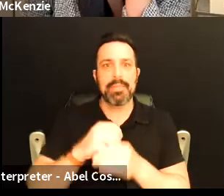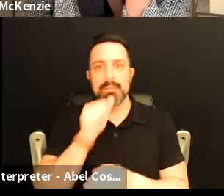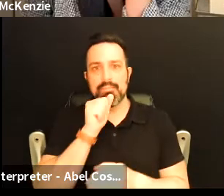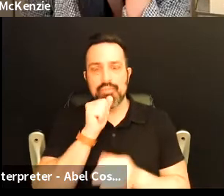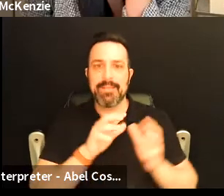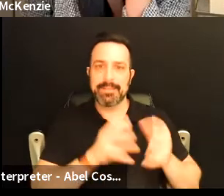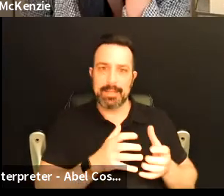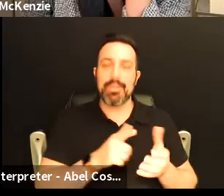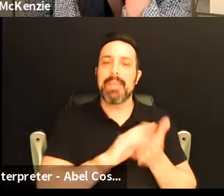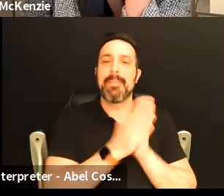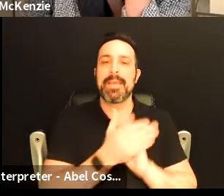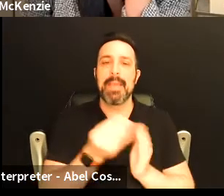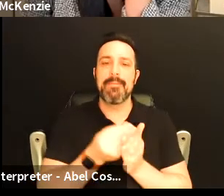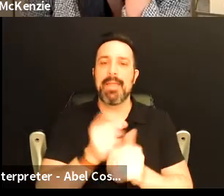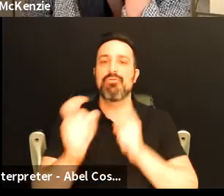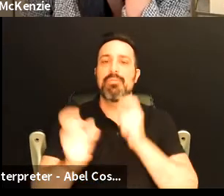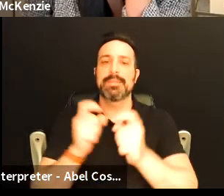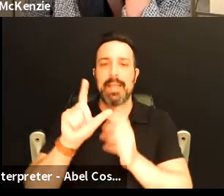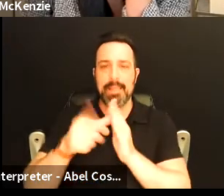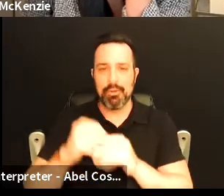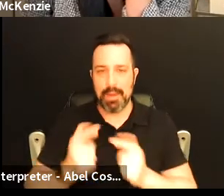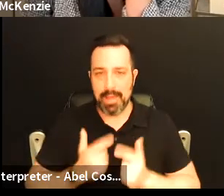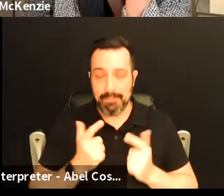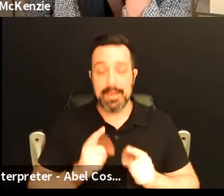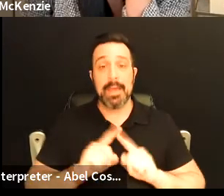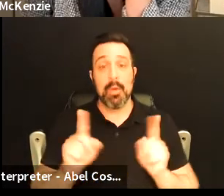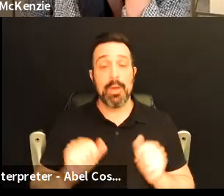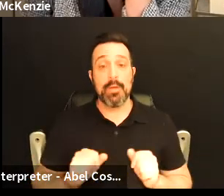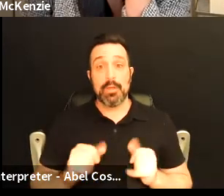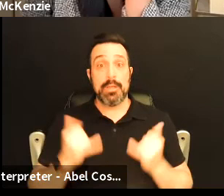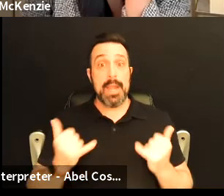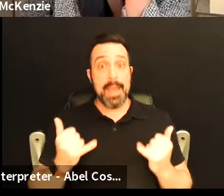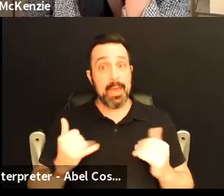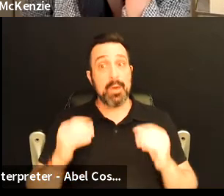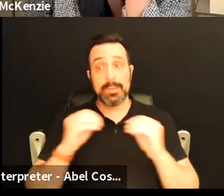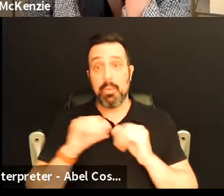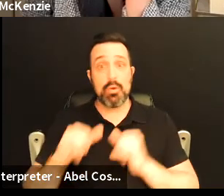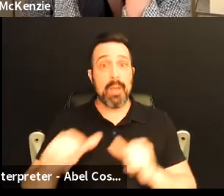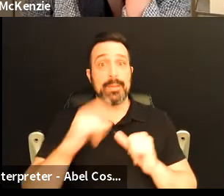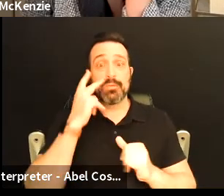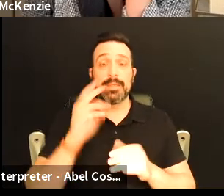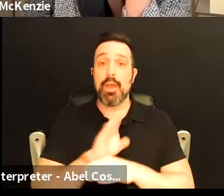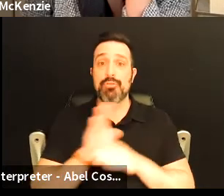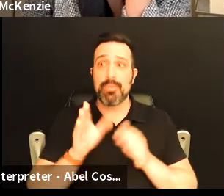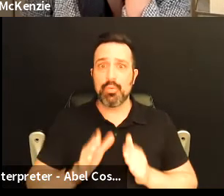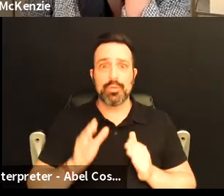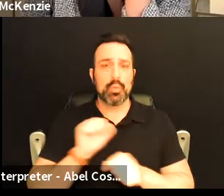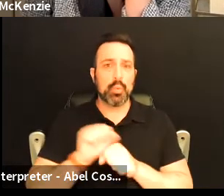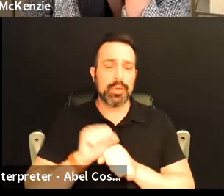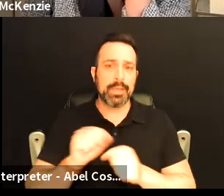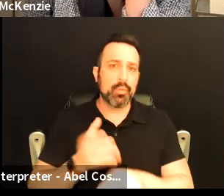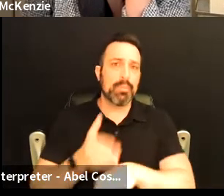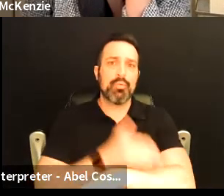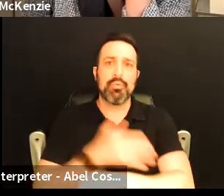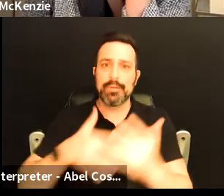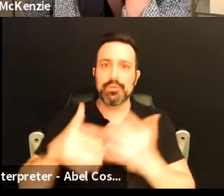they became philanthropists later in life but however now it's more common to see entrepreneurs working to improve social issues